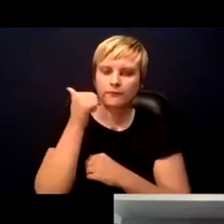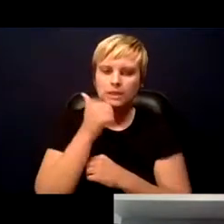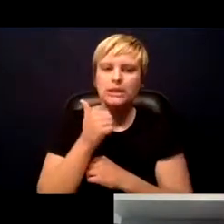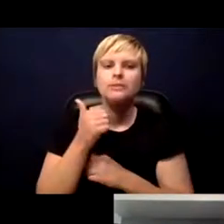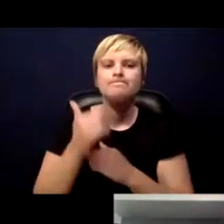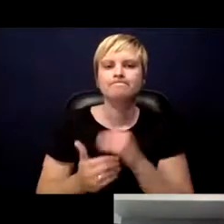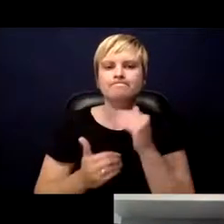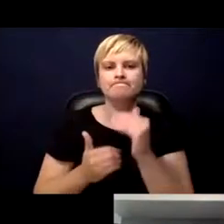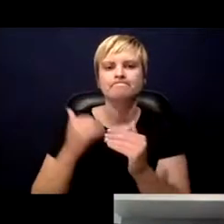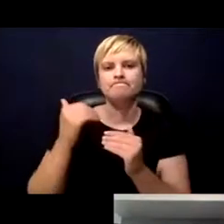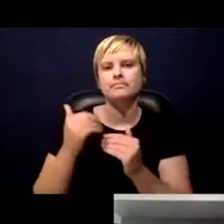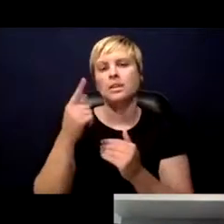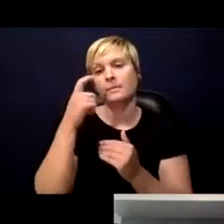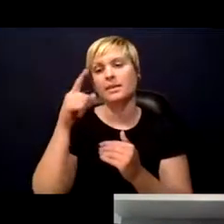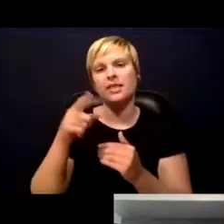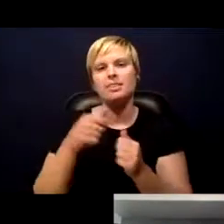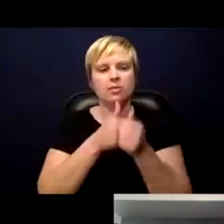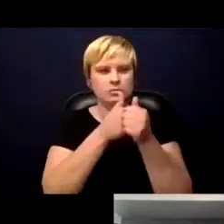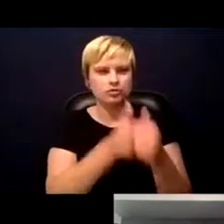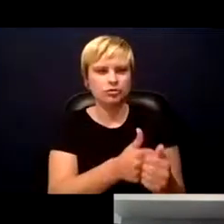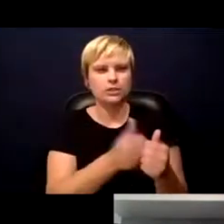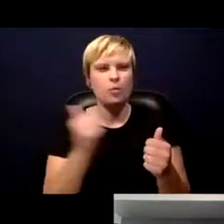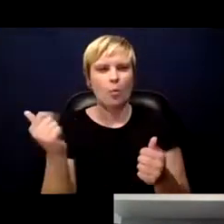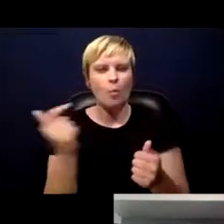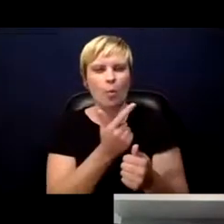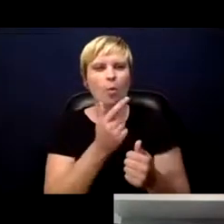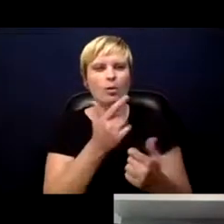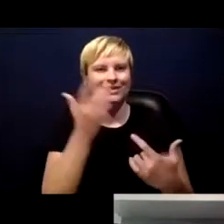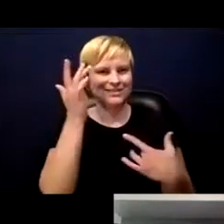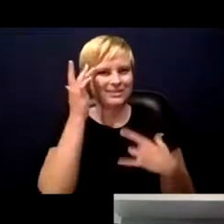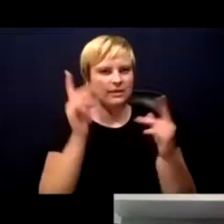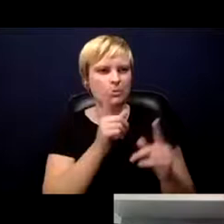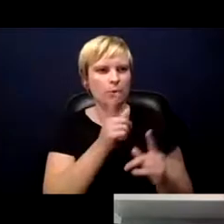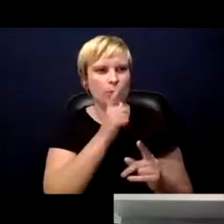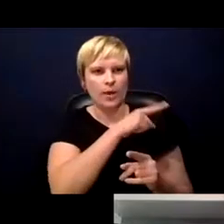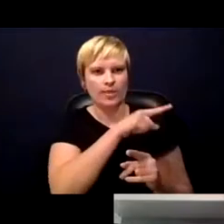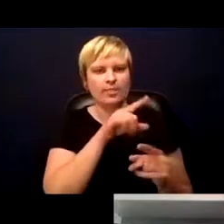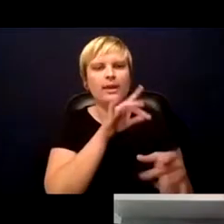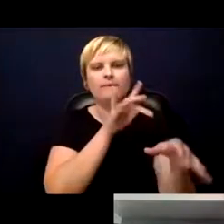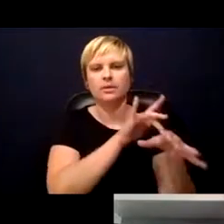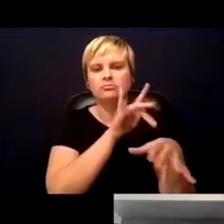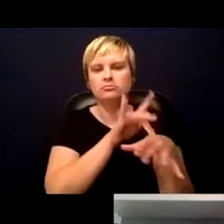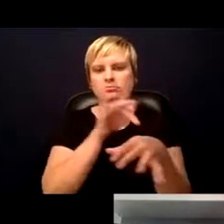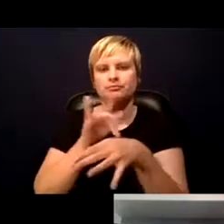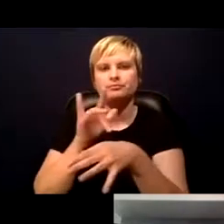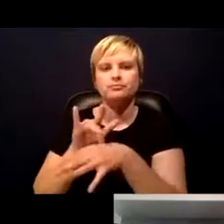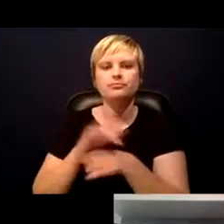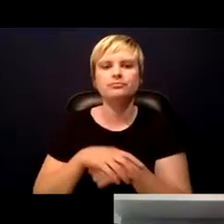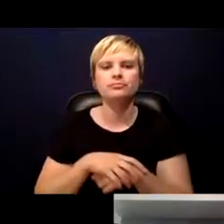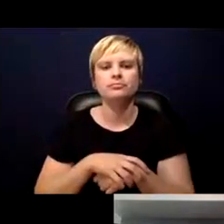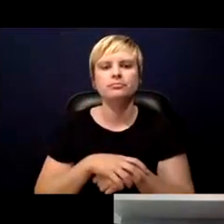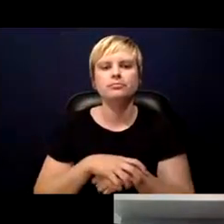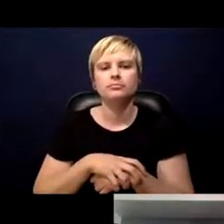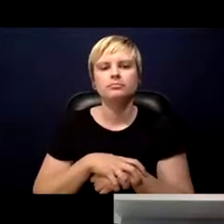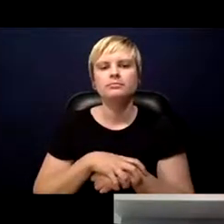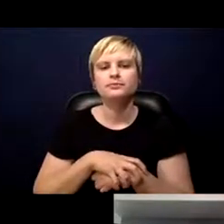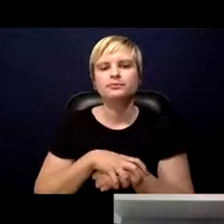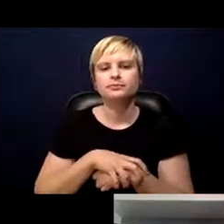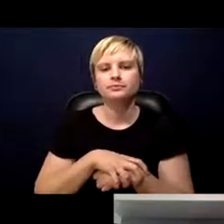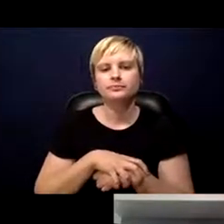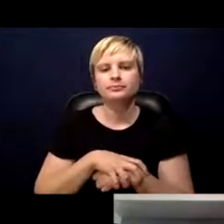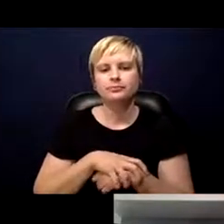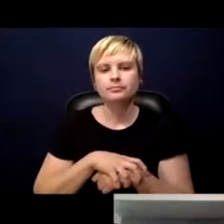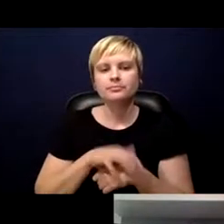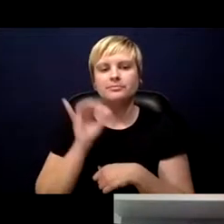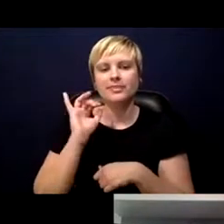all of their contacts. That course have had over 300,000 enrollment already